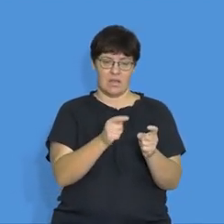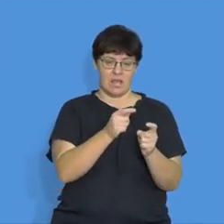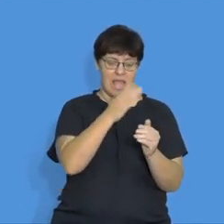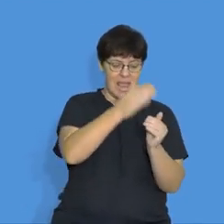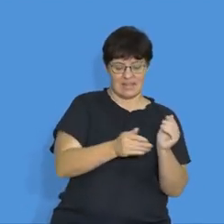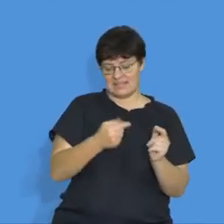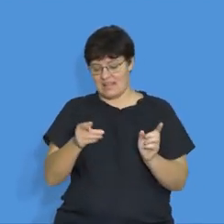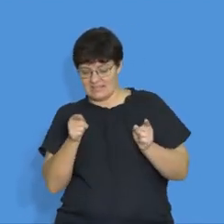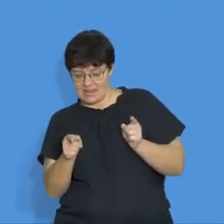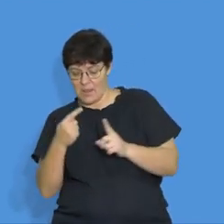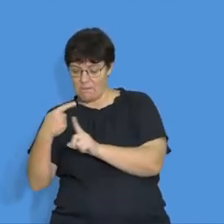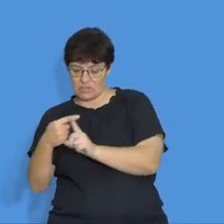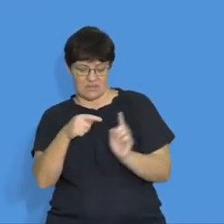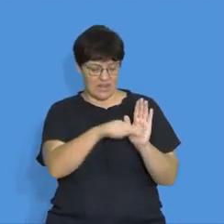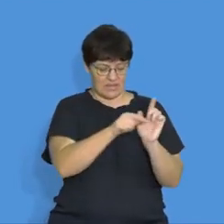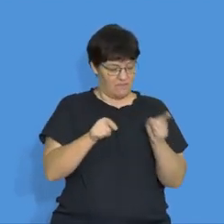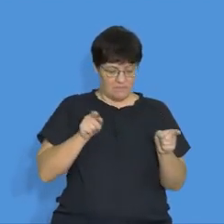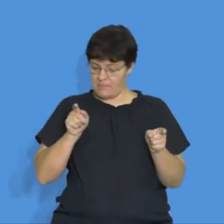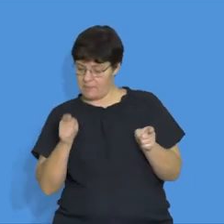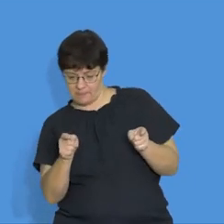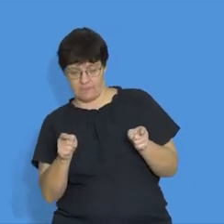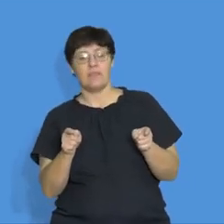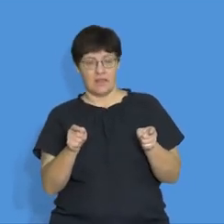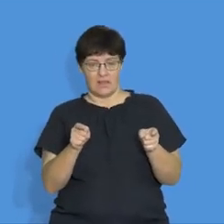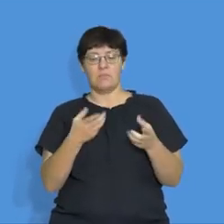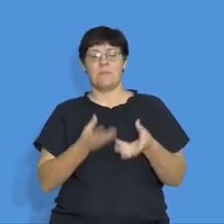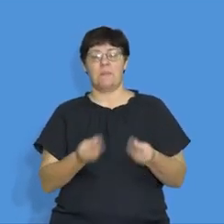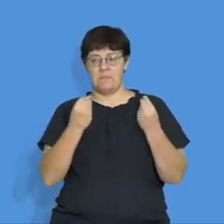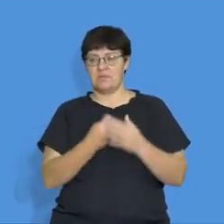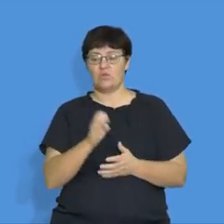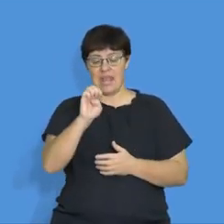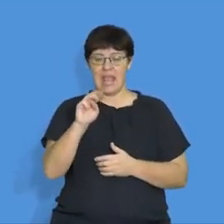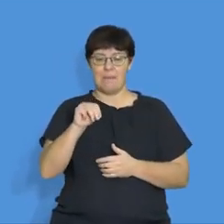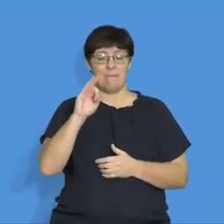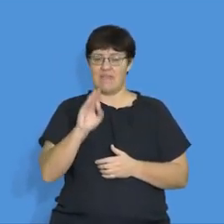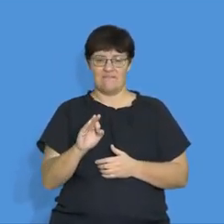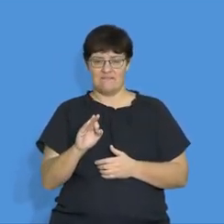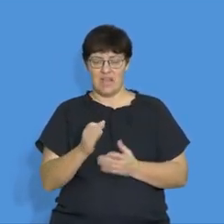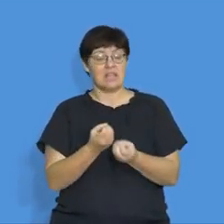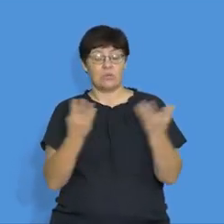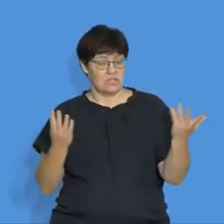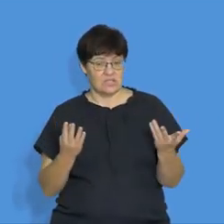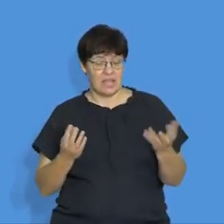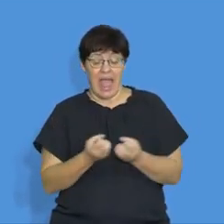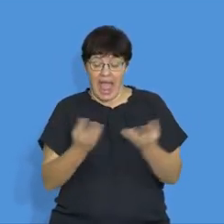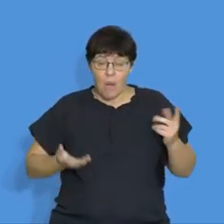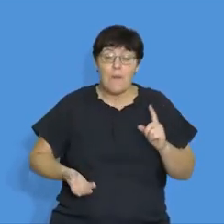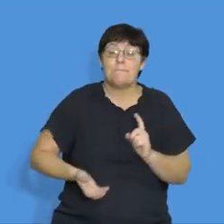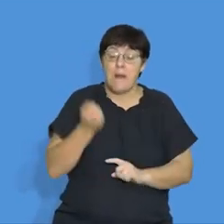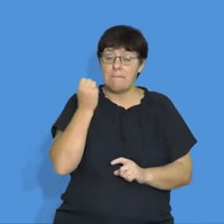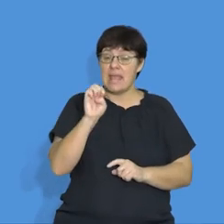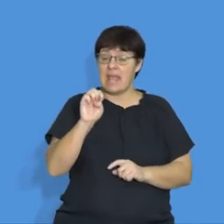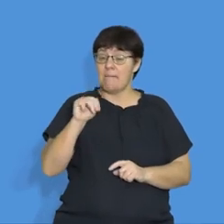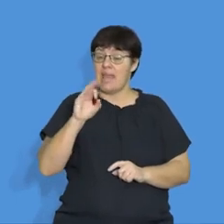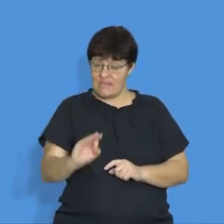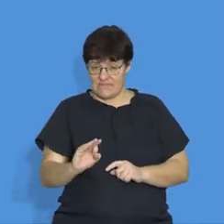So, this has to do with EMF reading. It's definitely not the EMF as a quantity. How we obtain the EMF reading